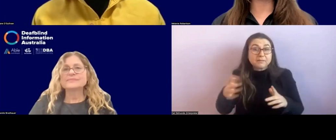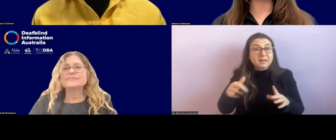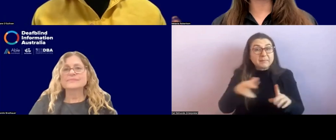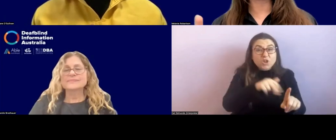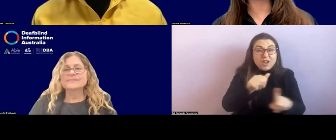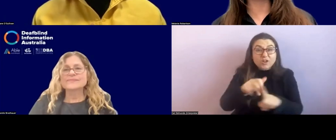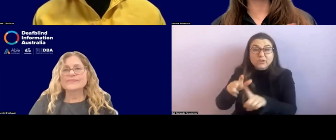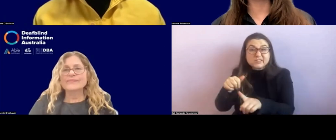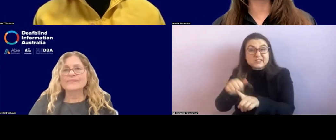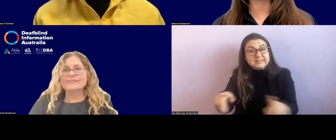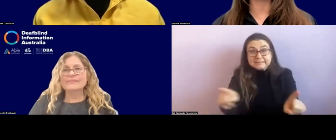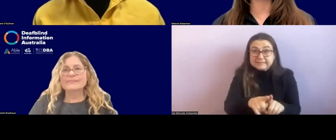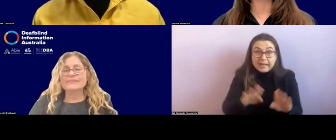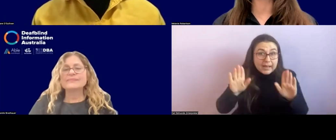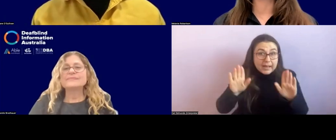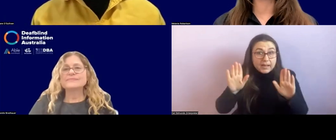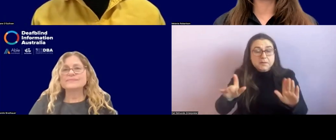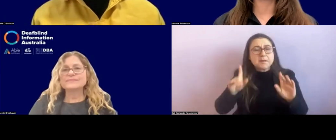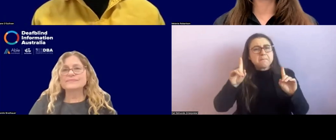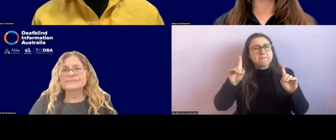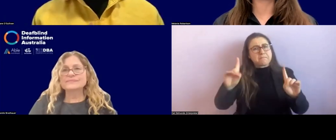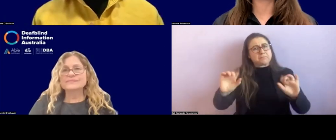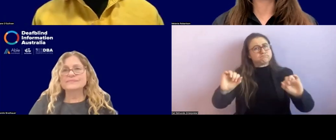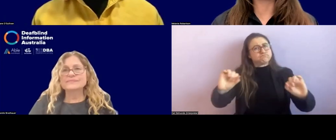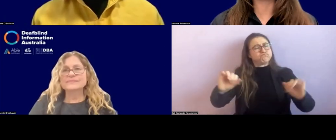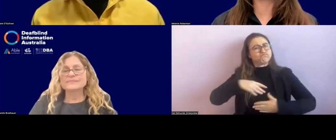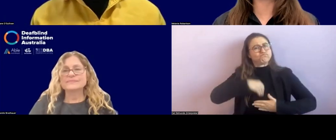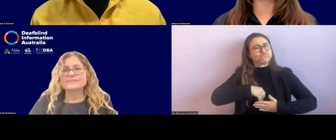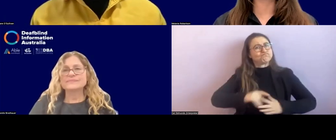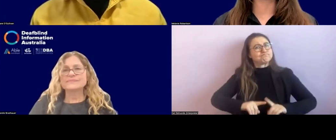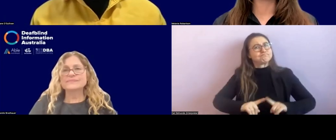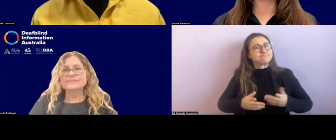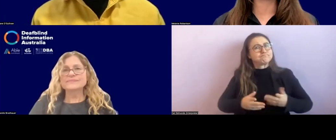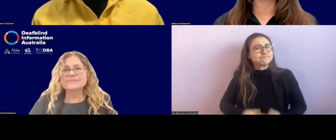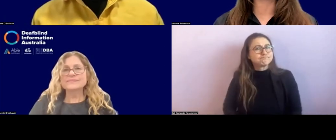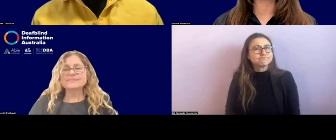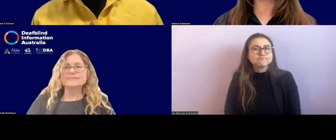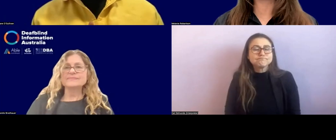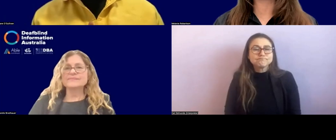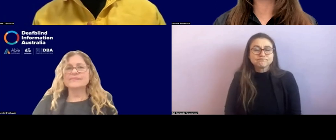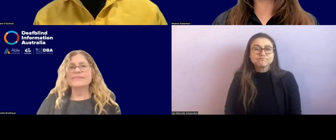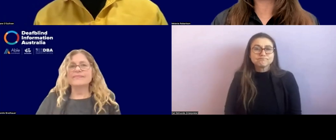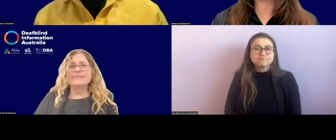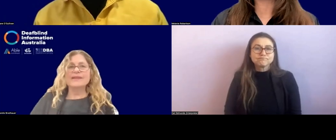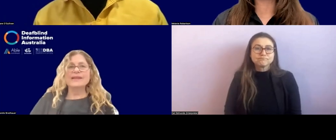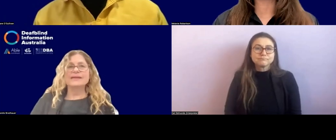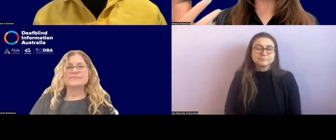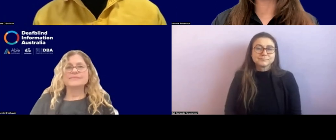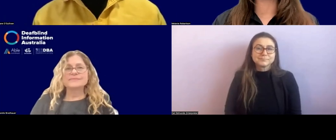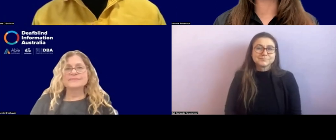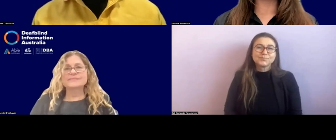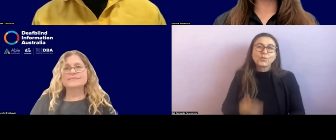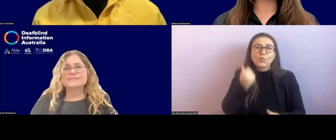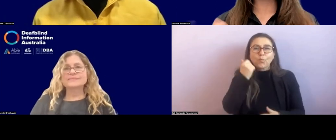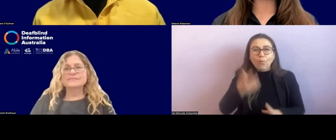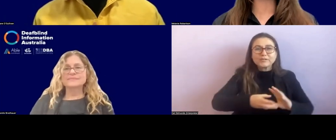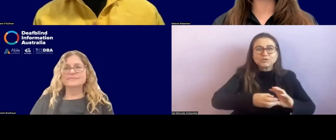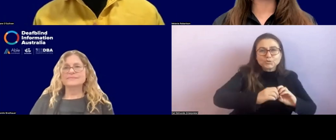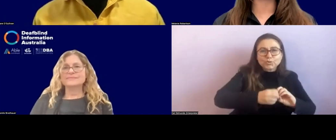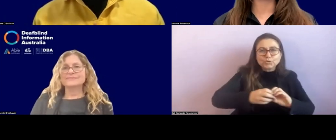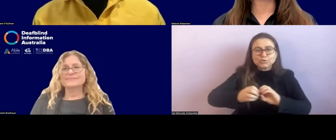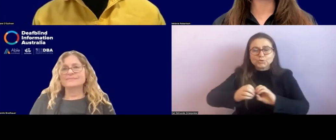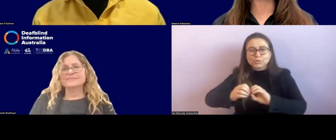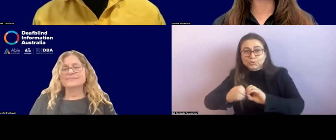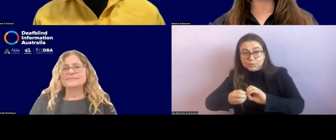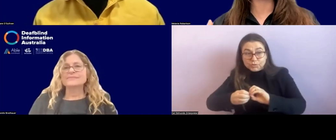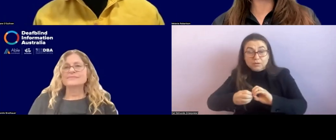hearing vision levels, their, their way that their approach might vary from individual to individual. And once you've established